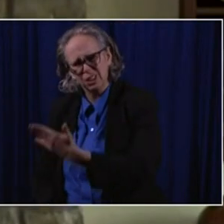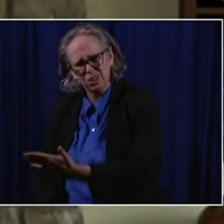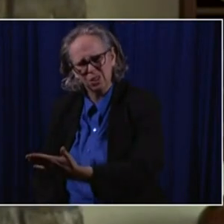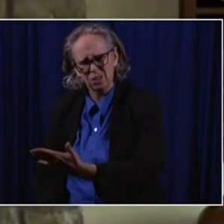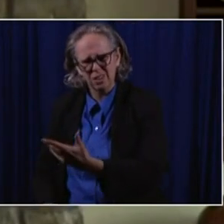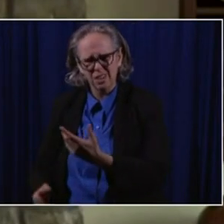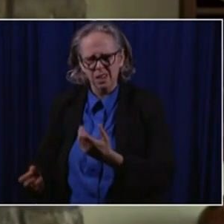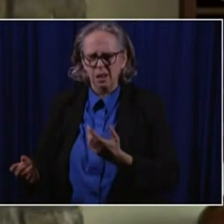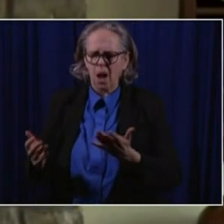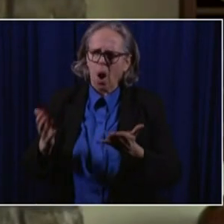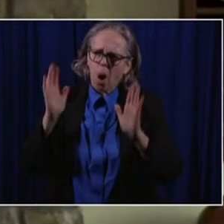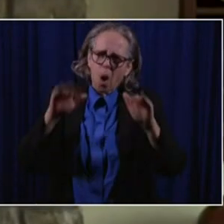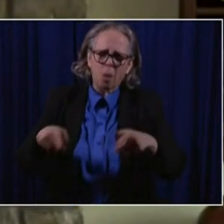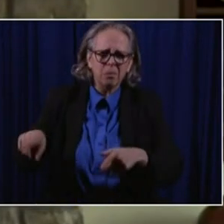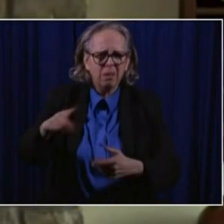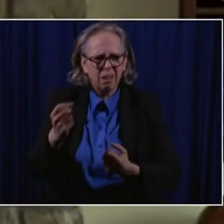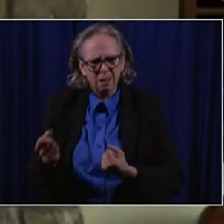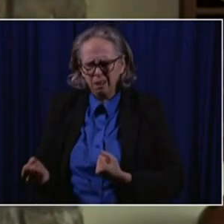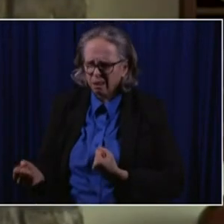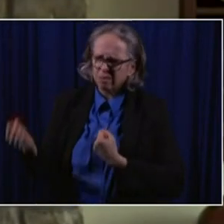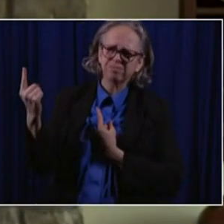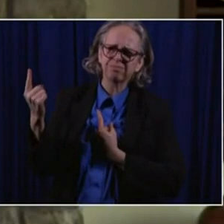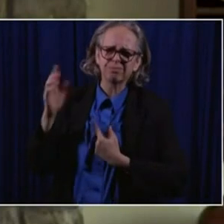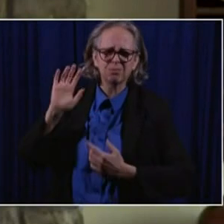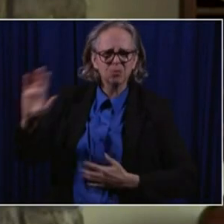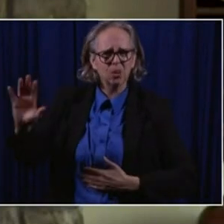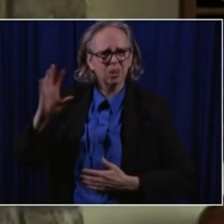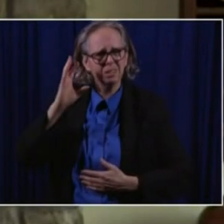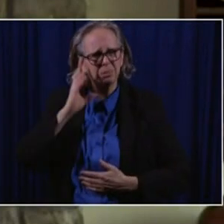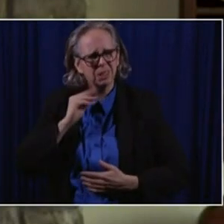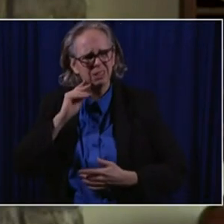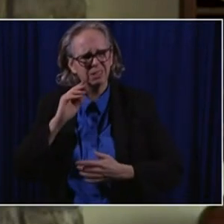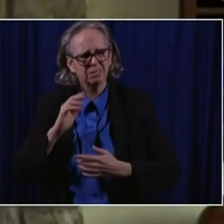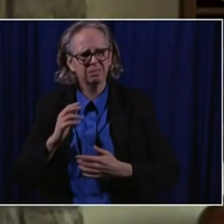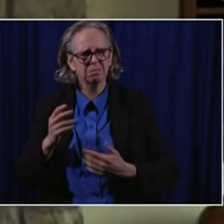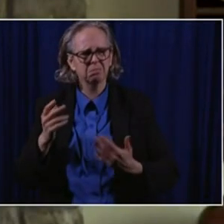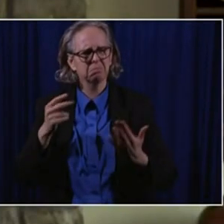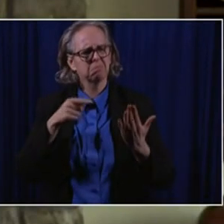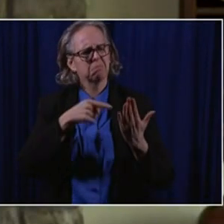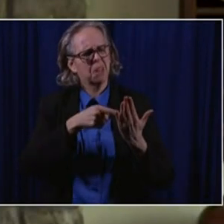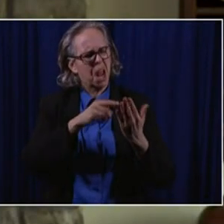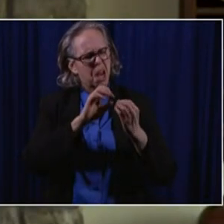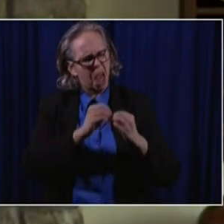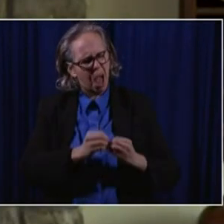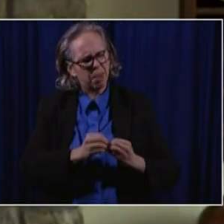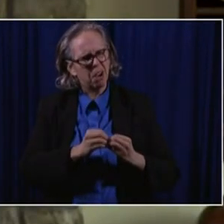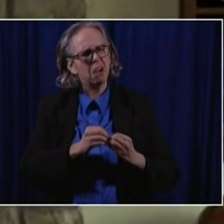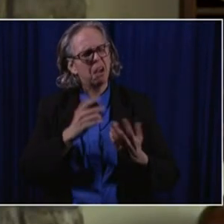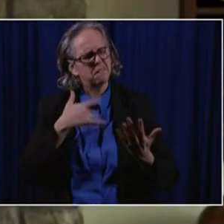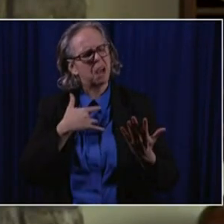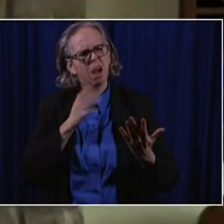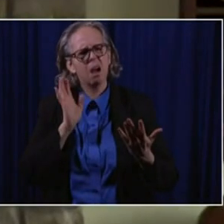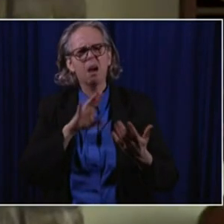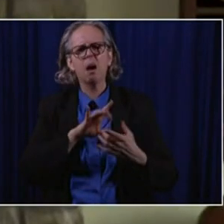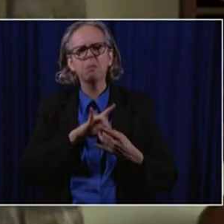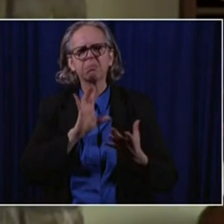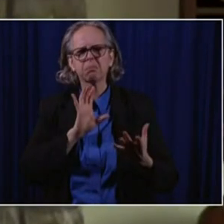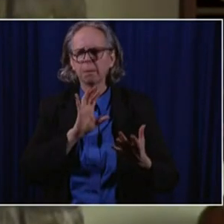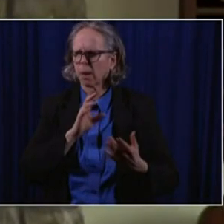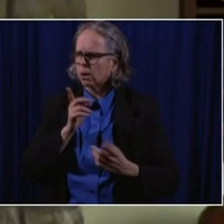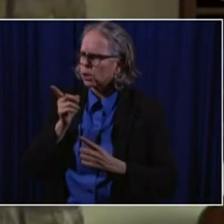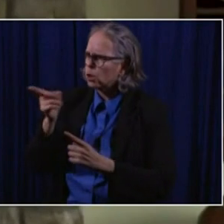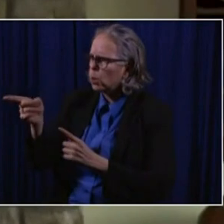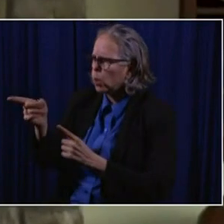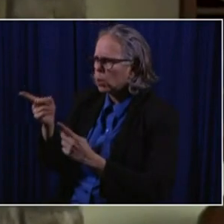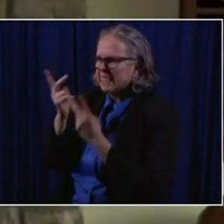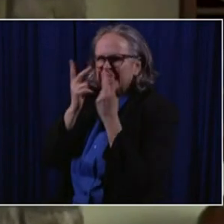we hear about people and we look at numbers and statistics, but, uh, I think it's much more impactful to talk to someone like you who's,